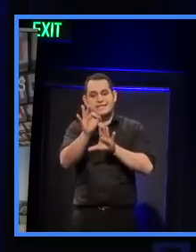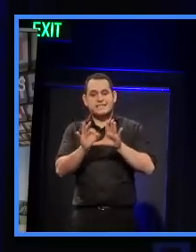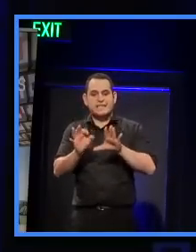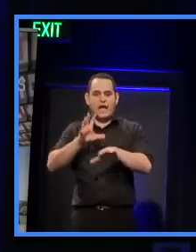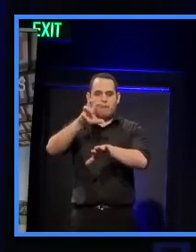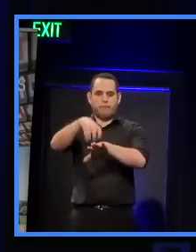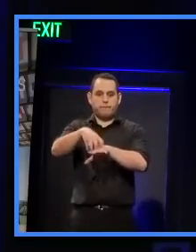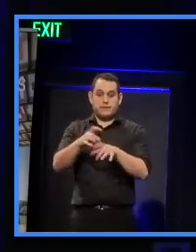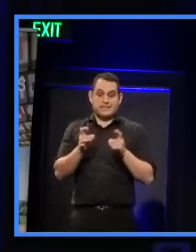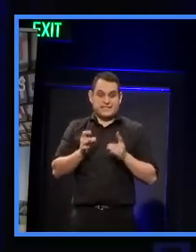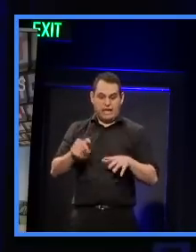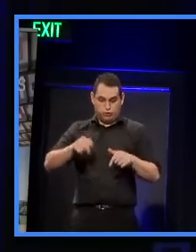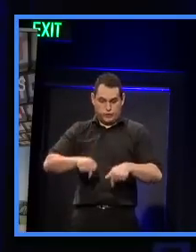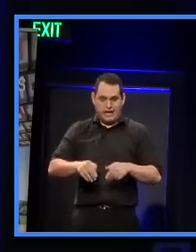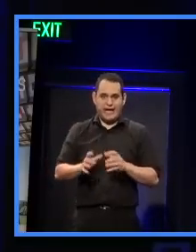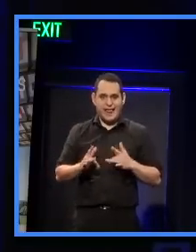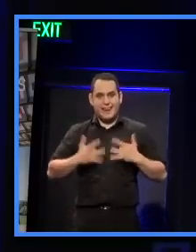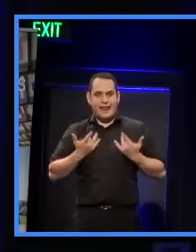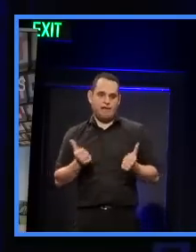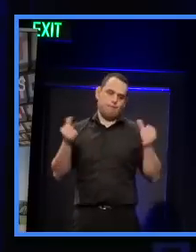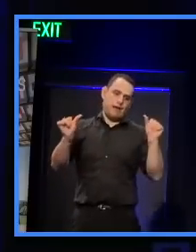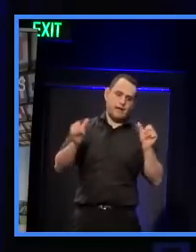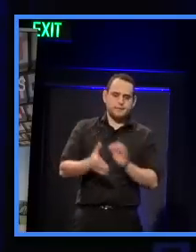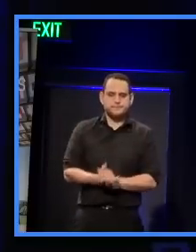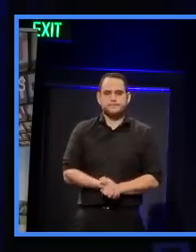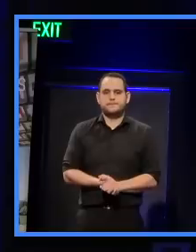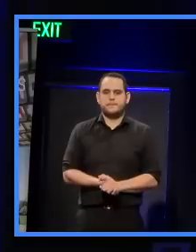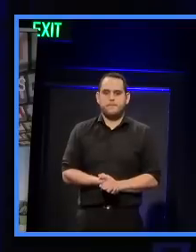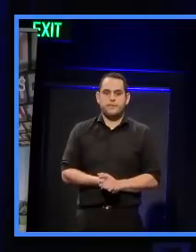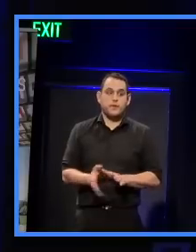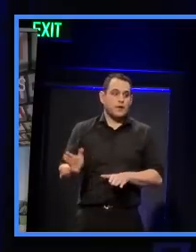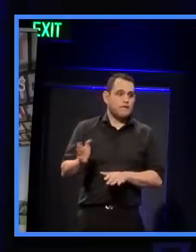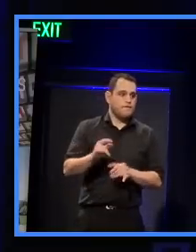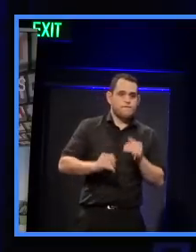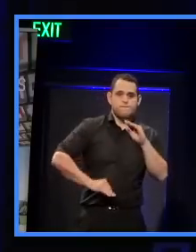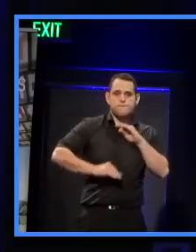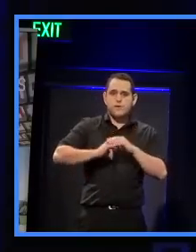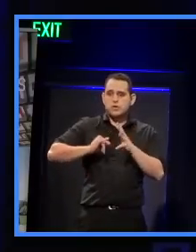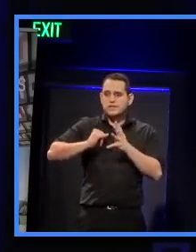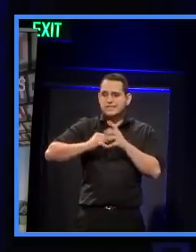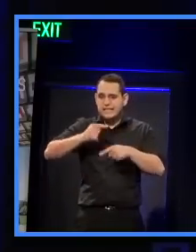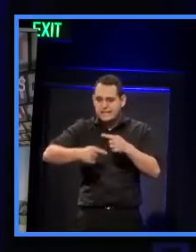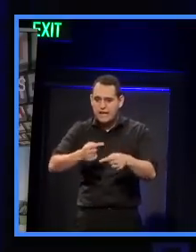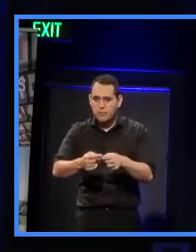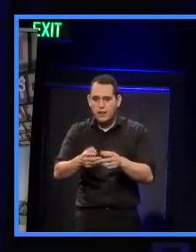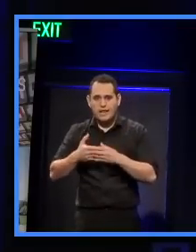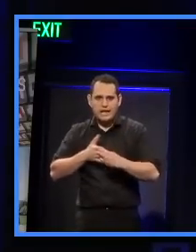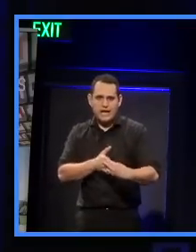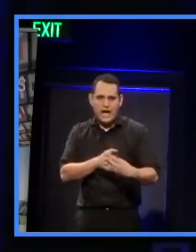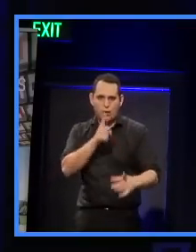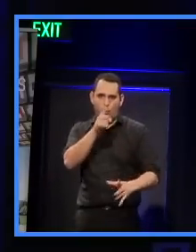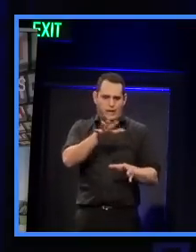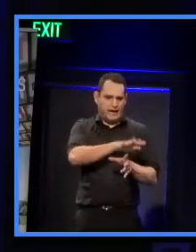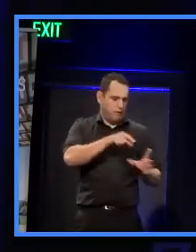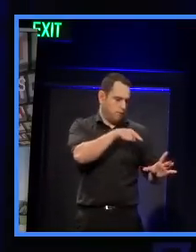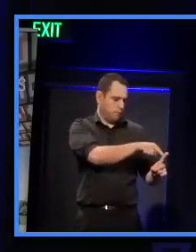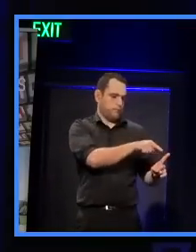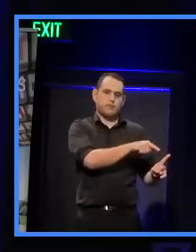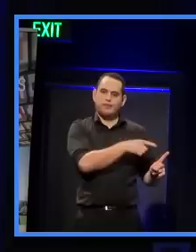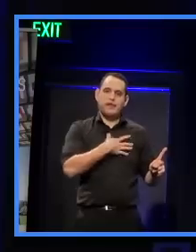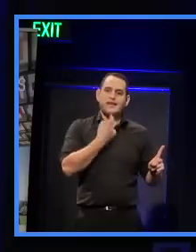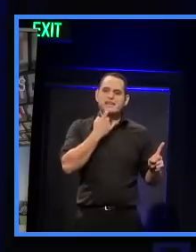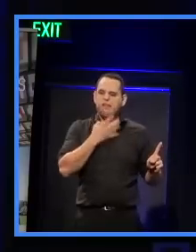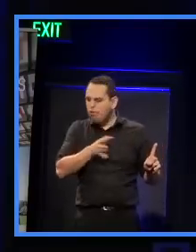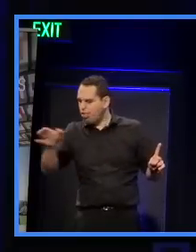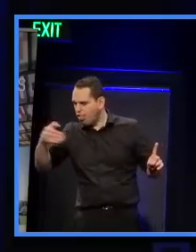gone live today. We've basically pulled all our sustainability guidance together in one place, know, just trying to make it much more easy for